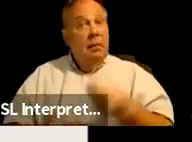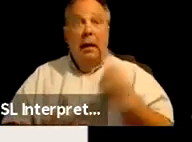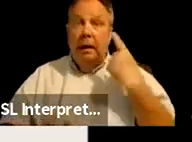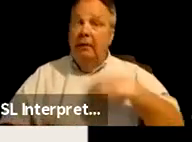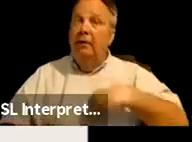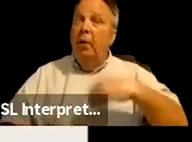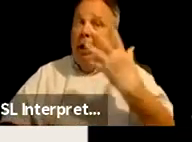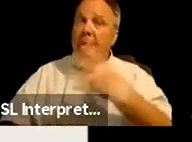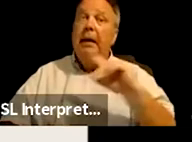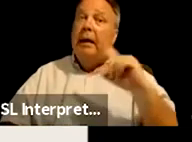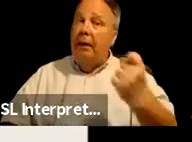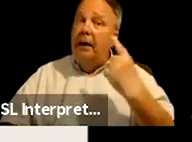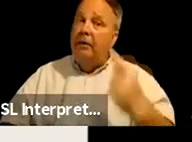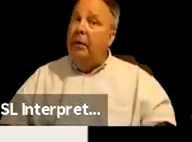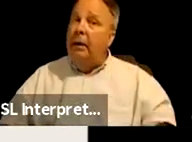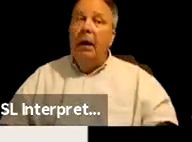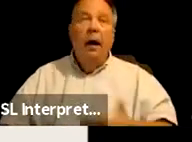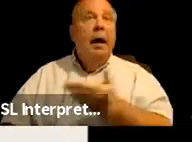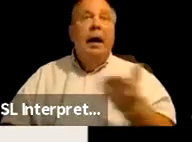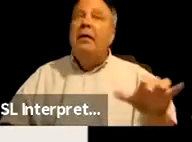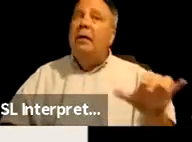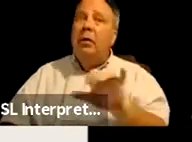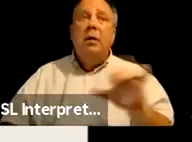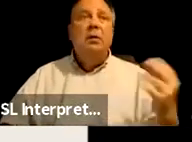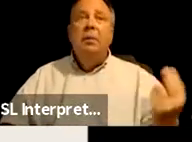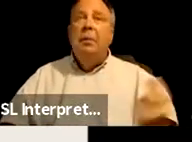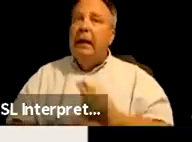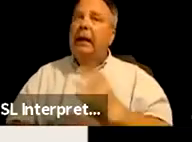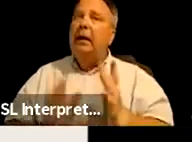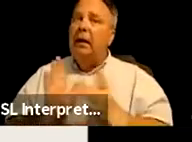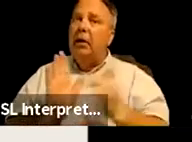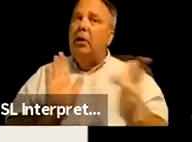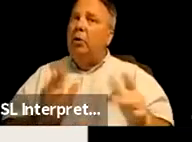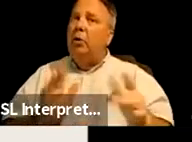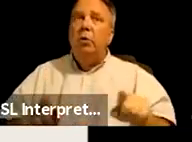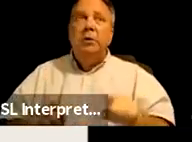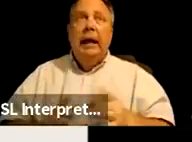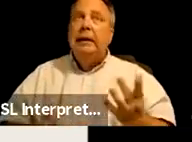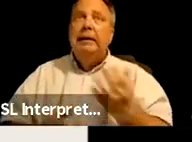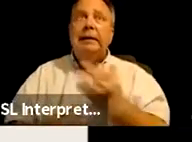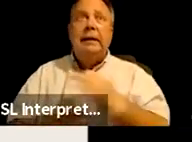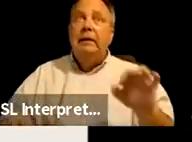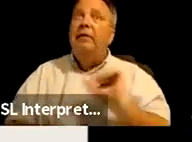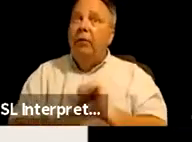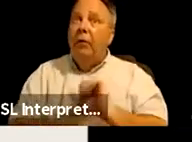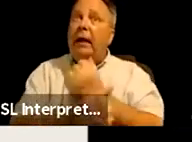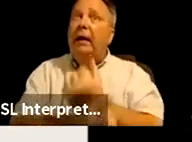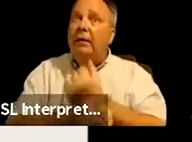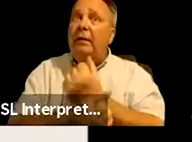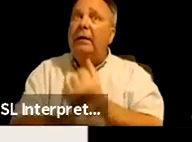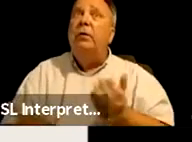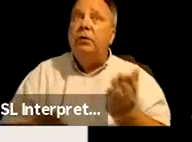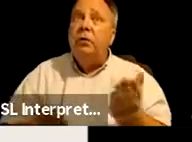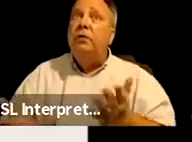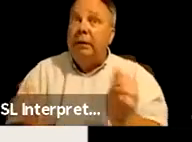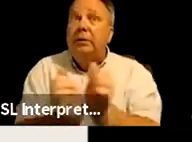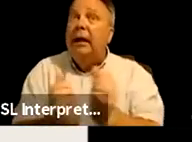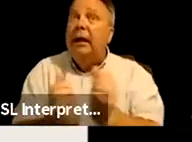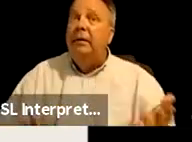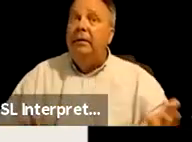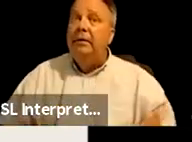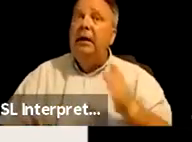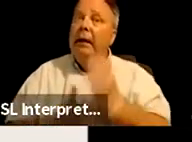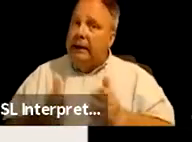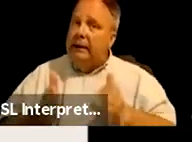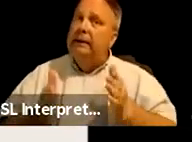men and the government, they were also being used as basically free labor. They were, they were servants, they were slaves and in